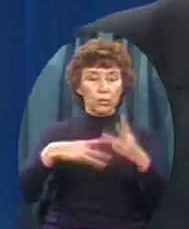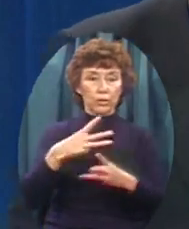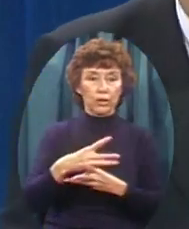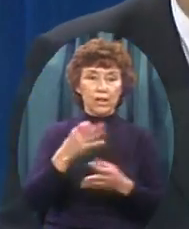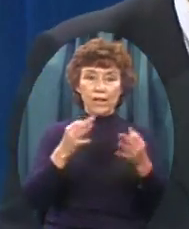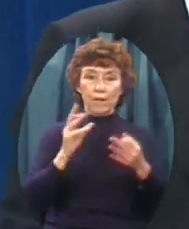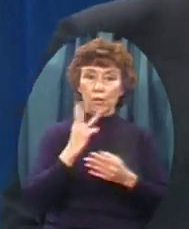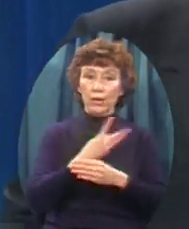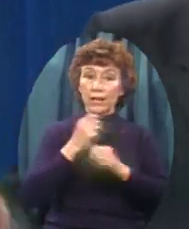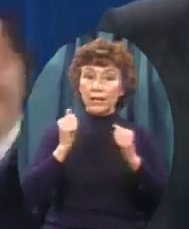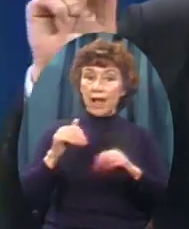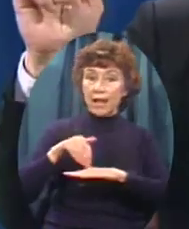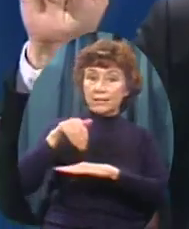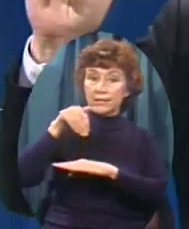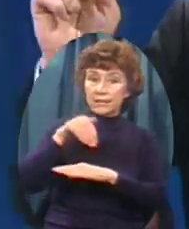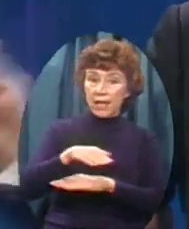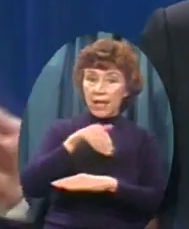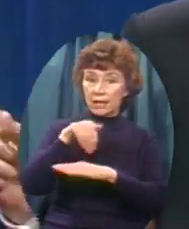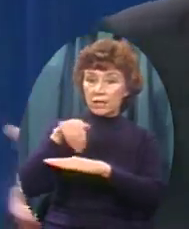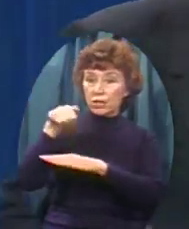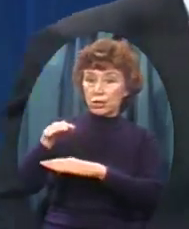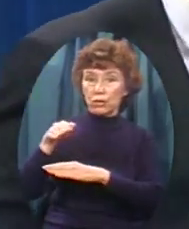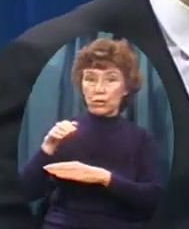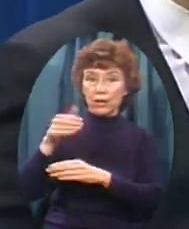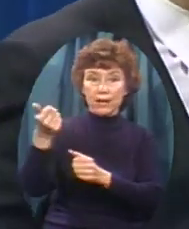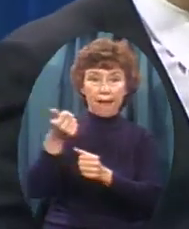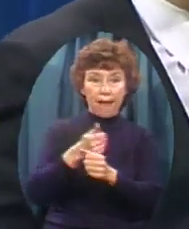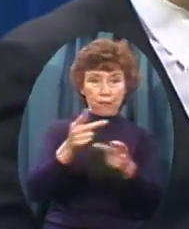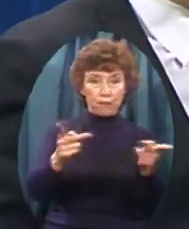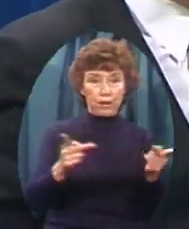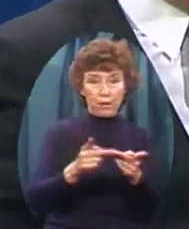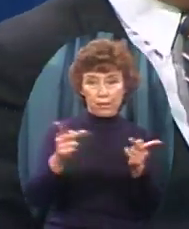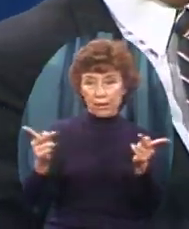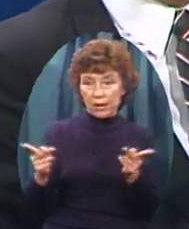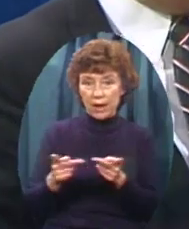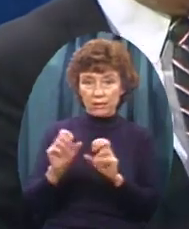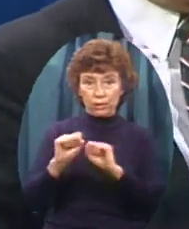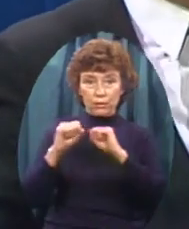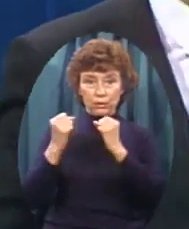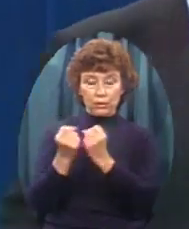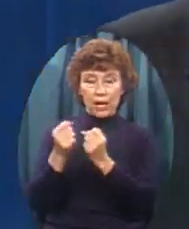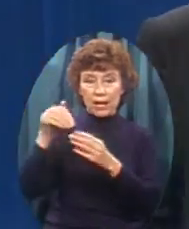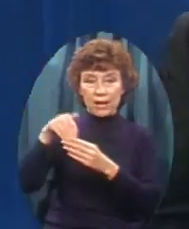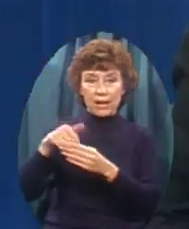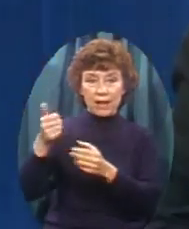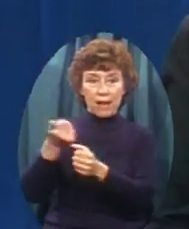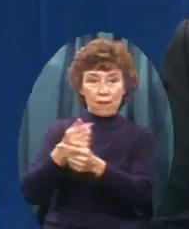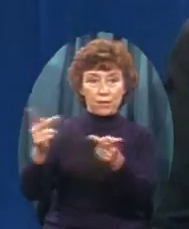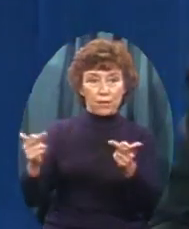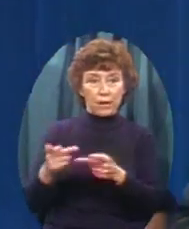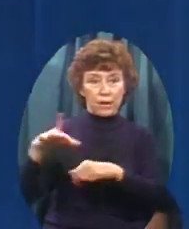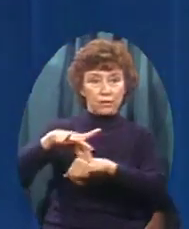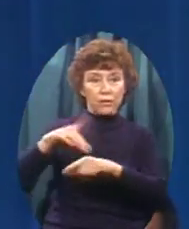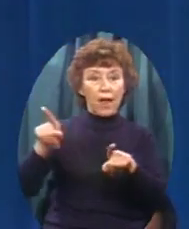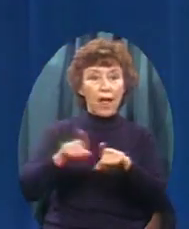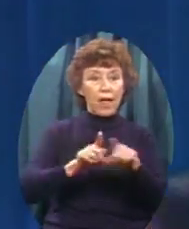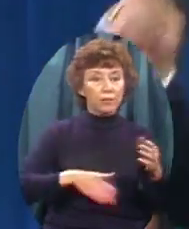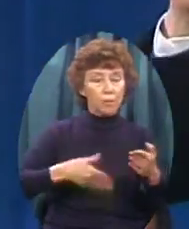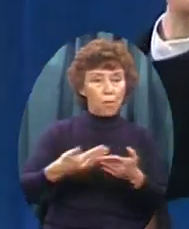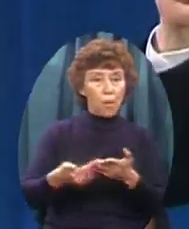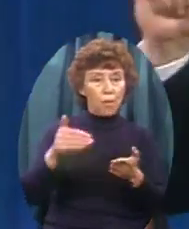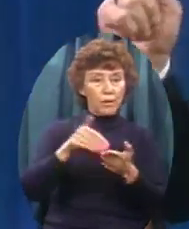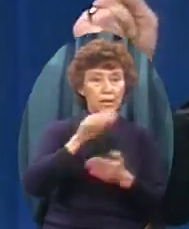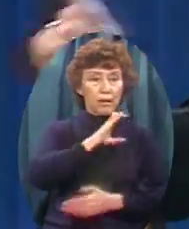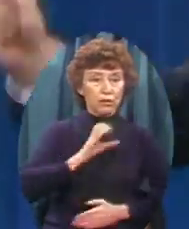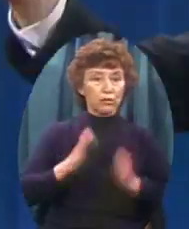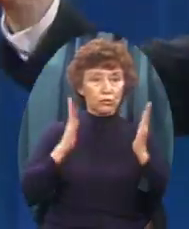Send you out Into every sector Of society As born again Christian Dedicated